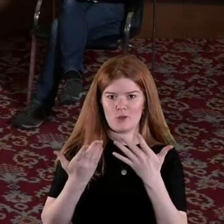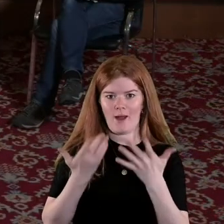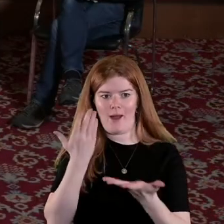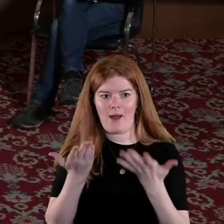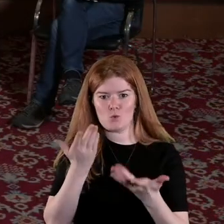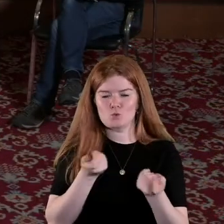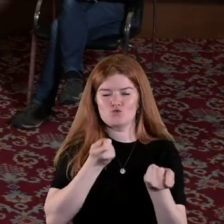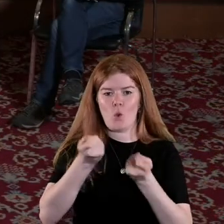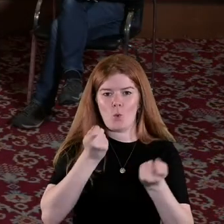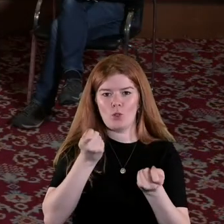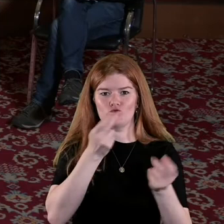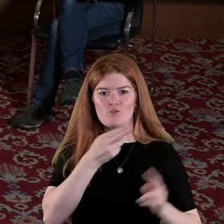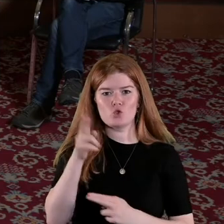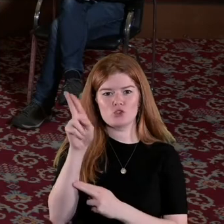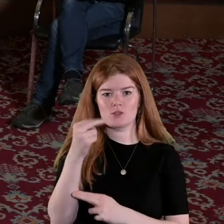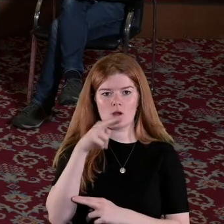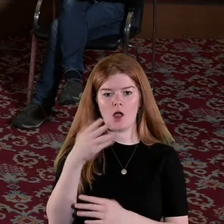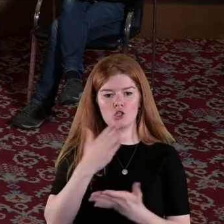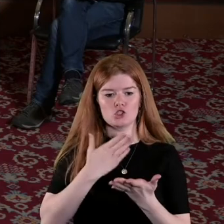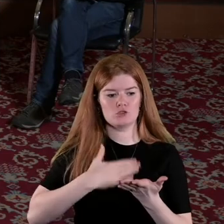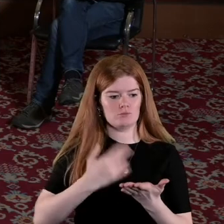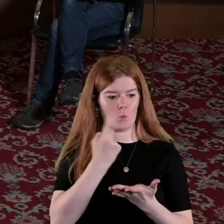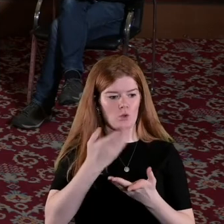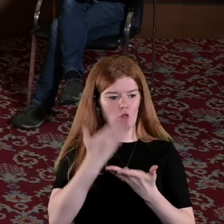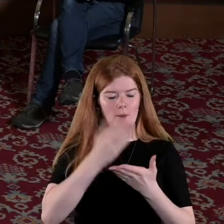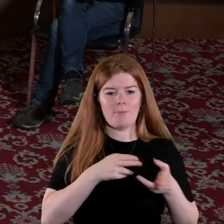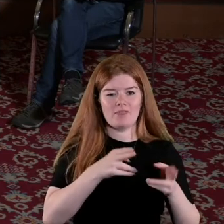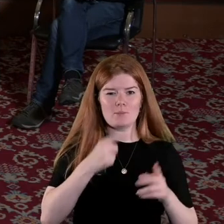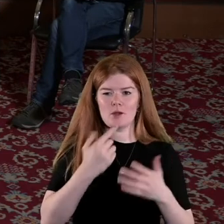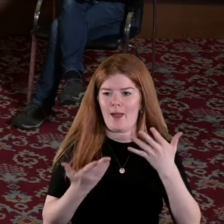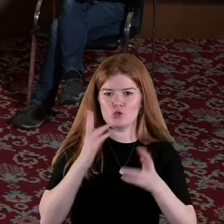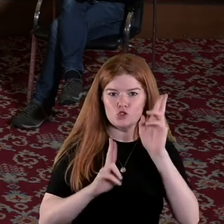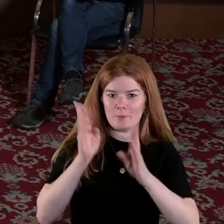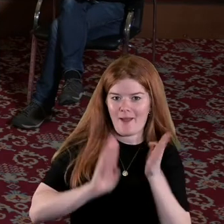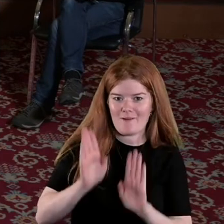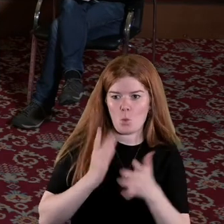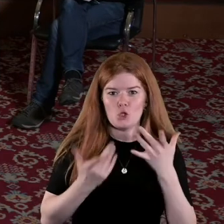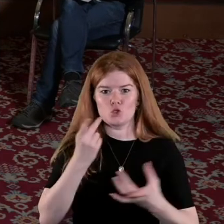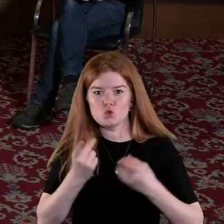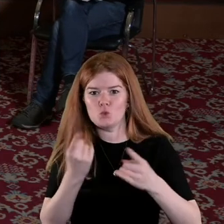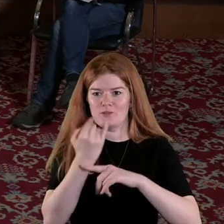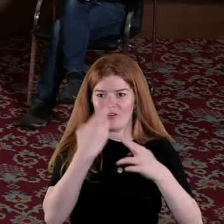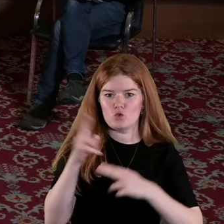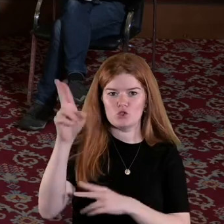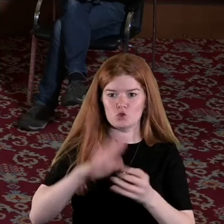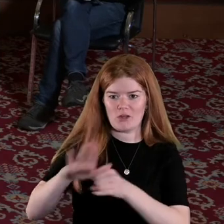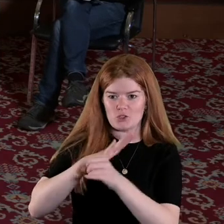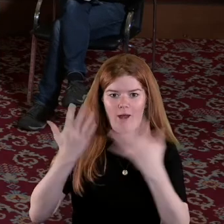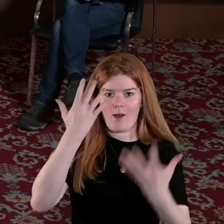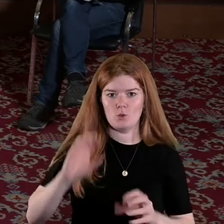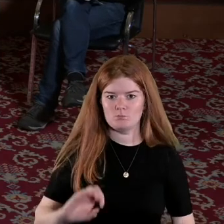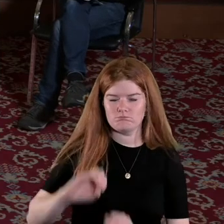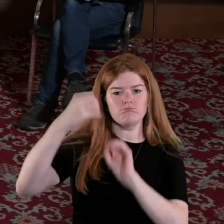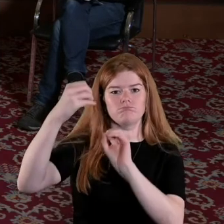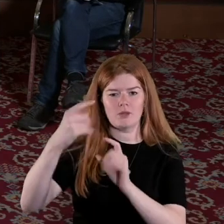in a way they're kind of learning not just tactics but actually how you behave what you do in a revolutionary situation and also the